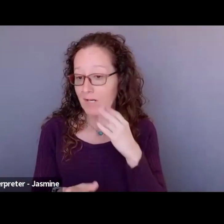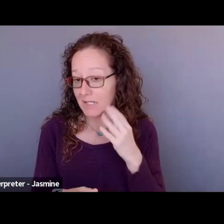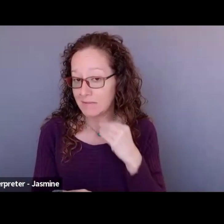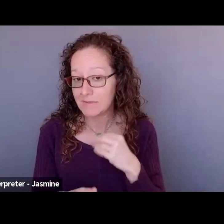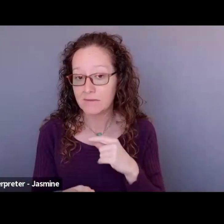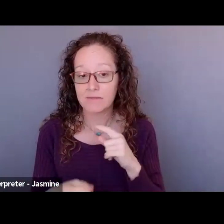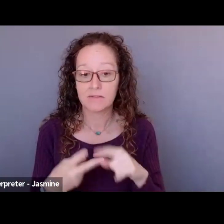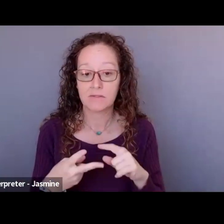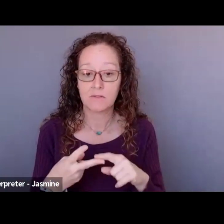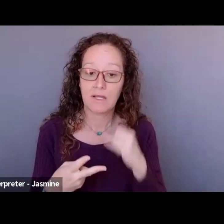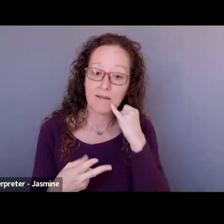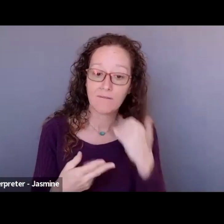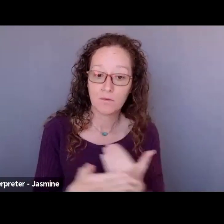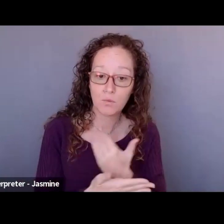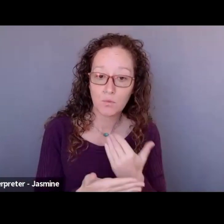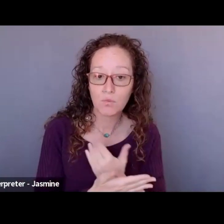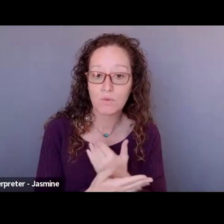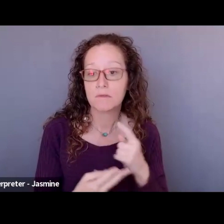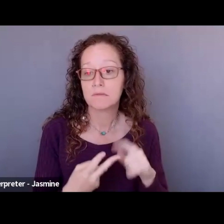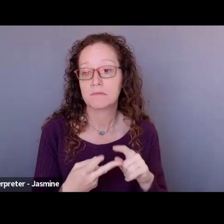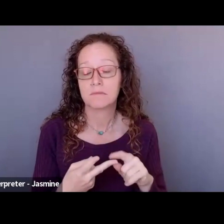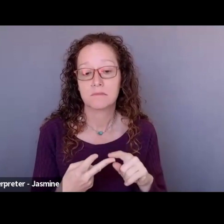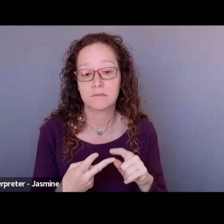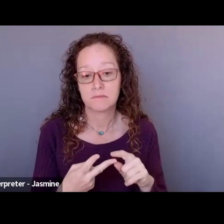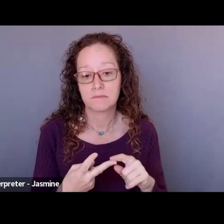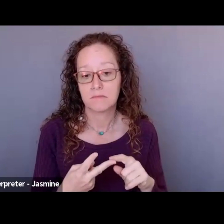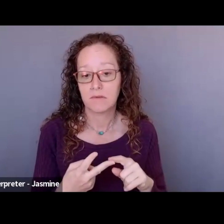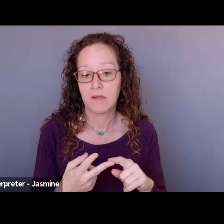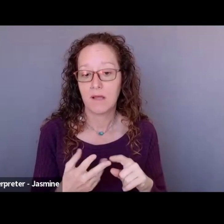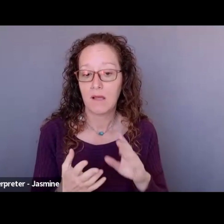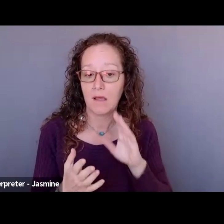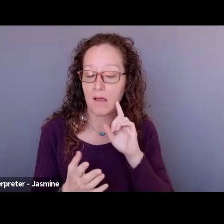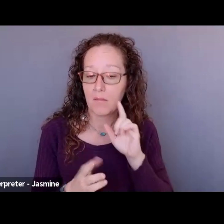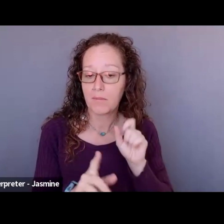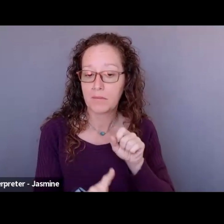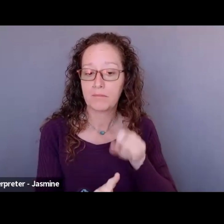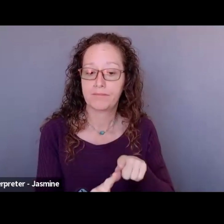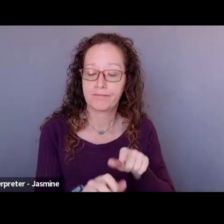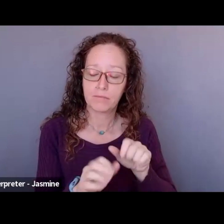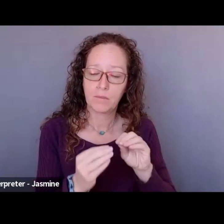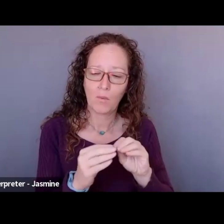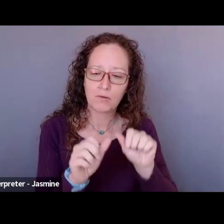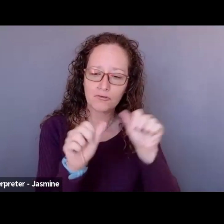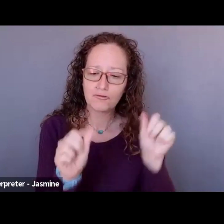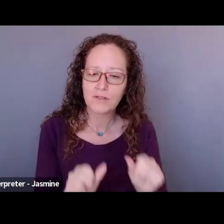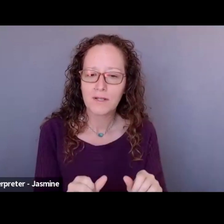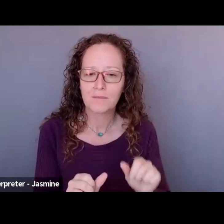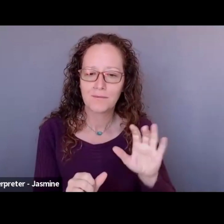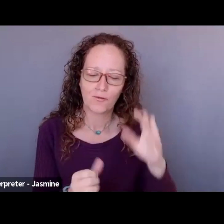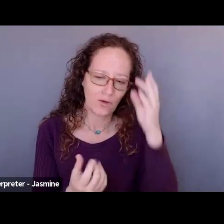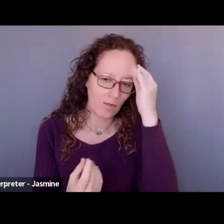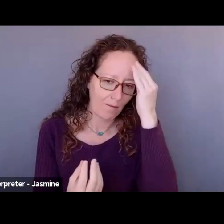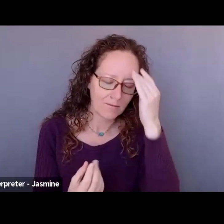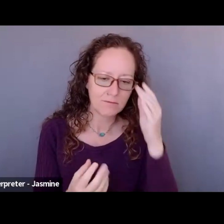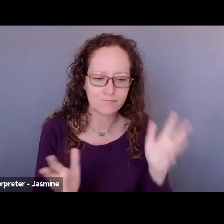of you who are new, I hope this will give your thoughts about grant writing a little more shape. So this is